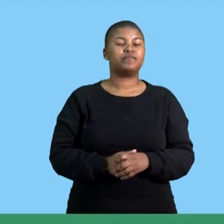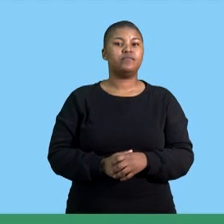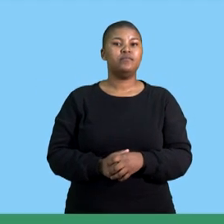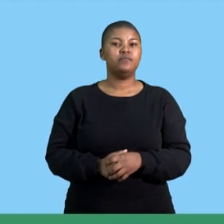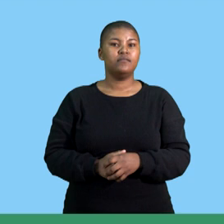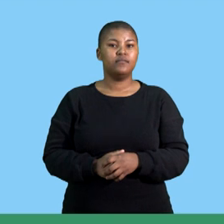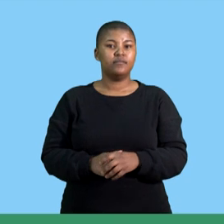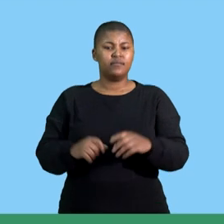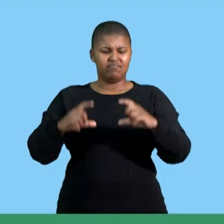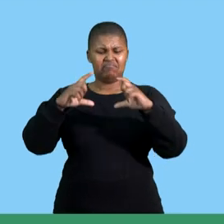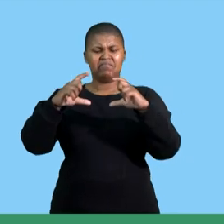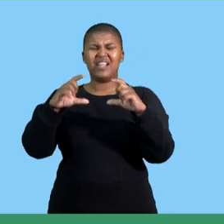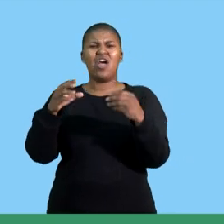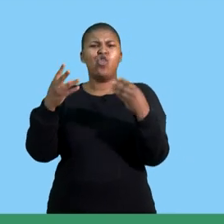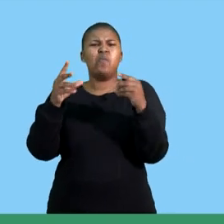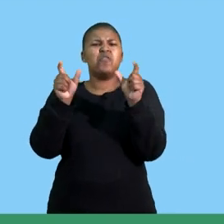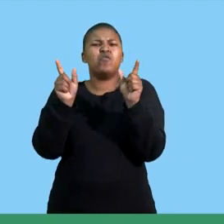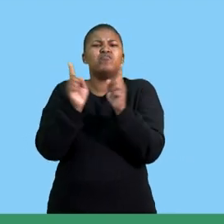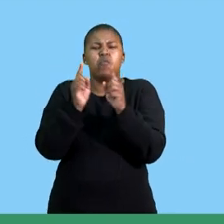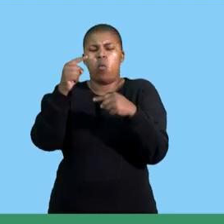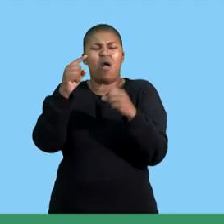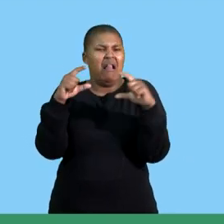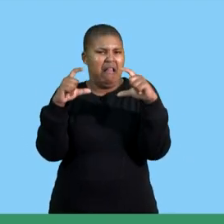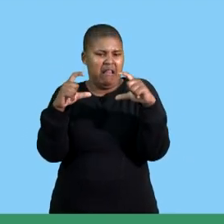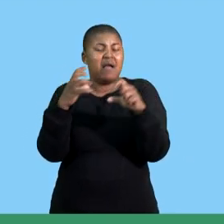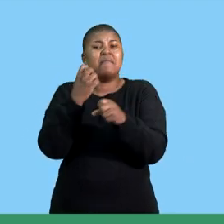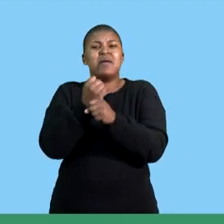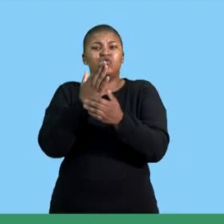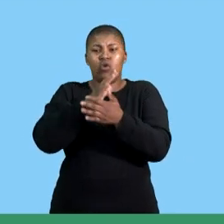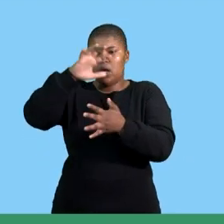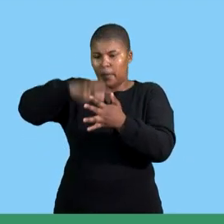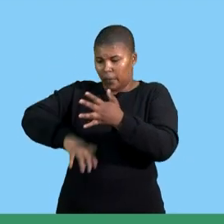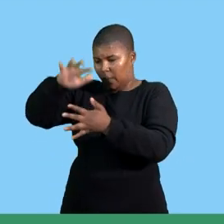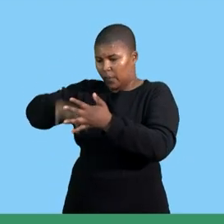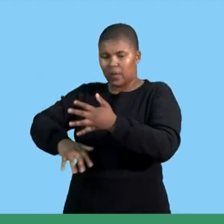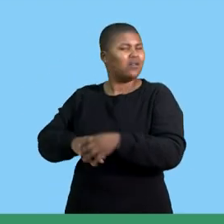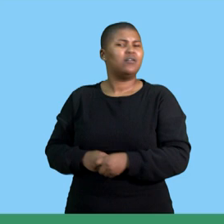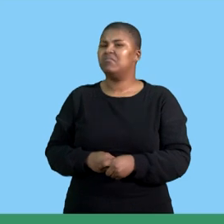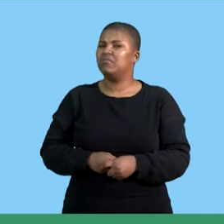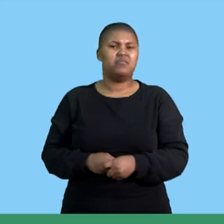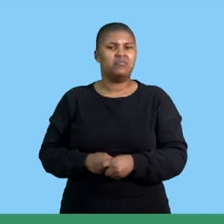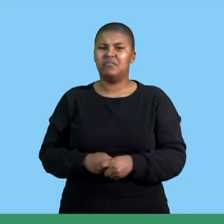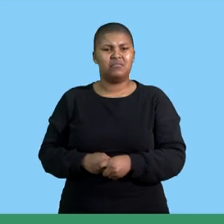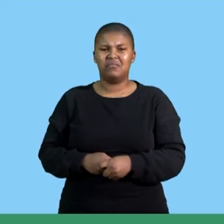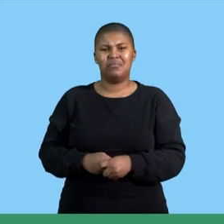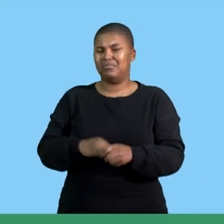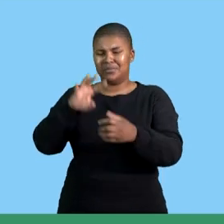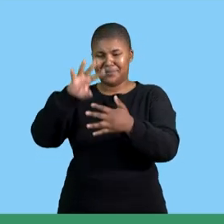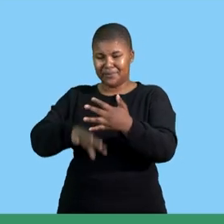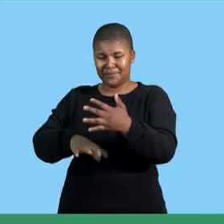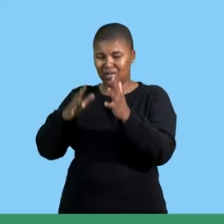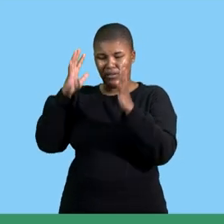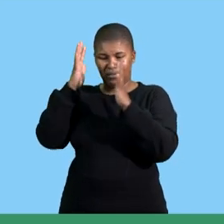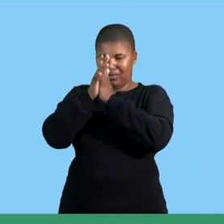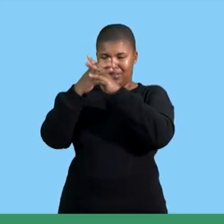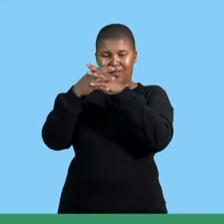of paper you need to make sure that you limit the number of words it mustn't contain too much words or many words in them because obviously